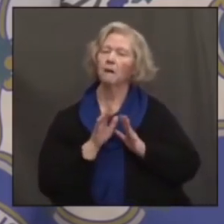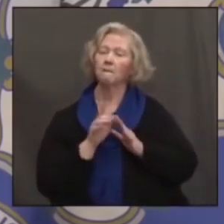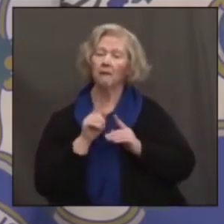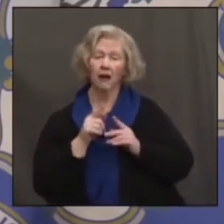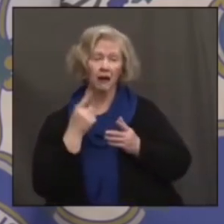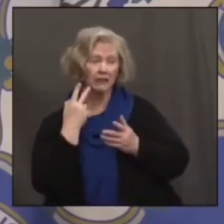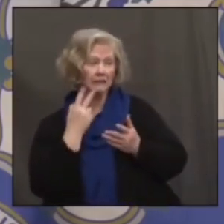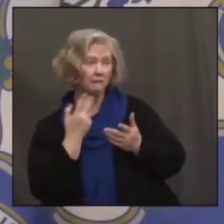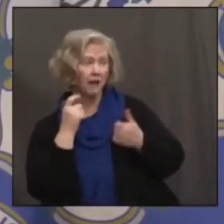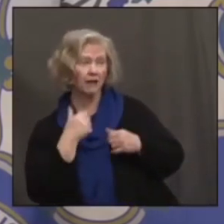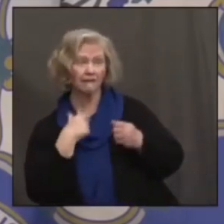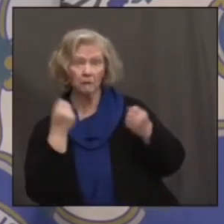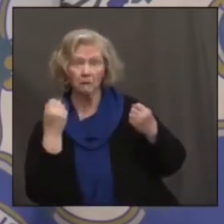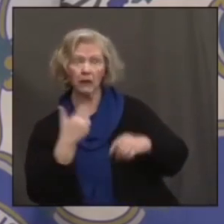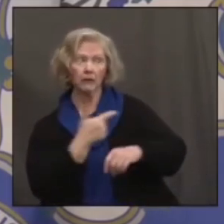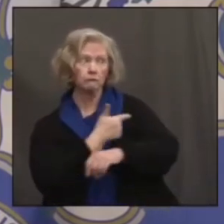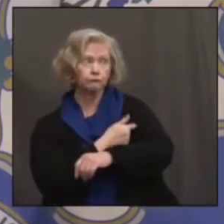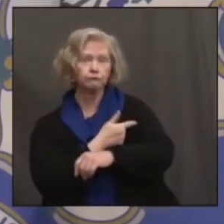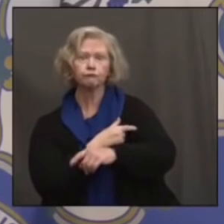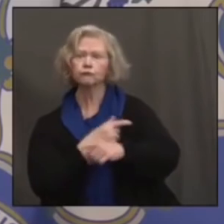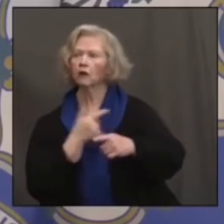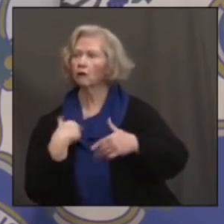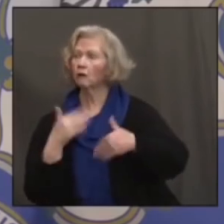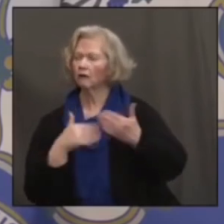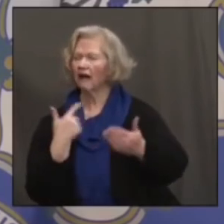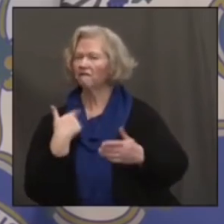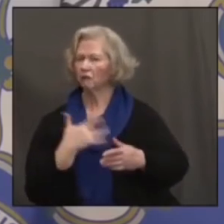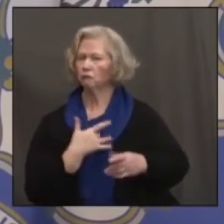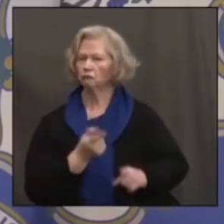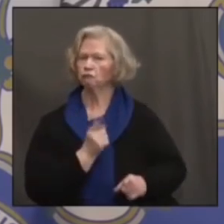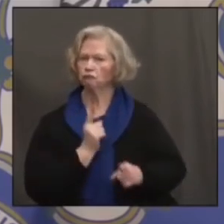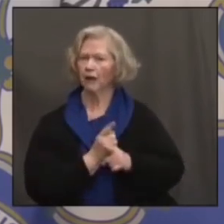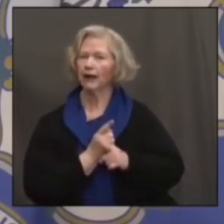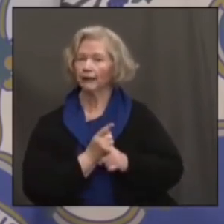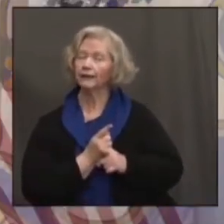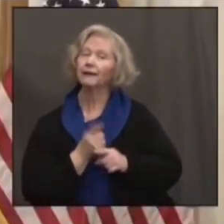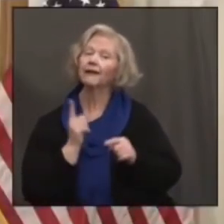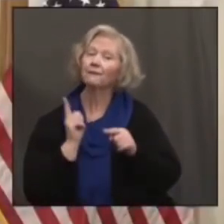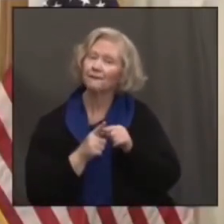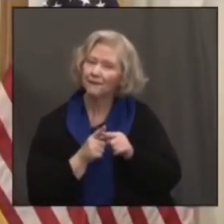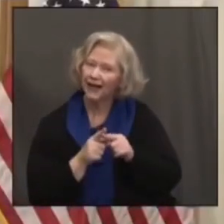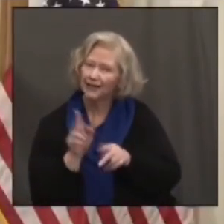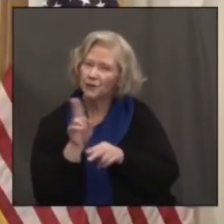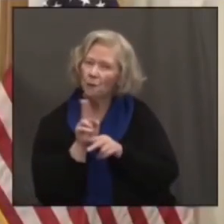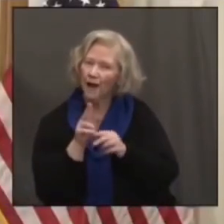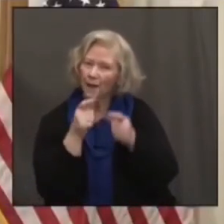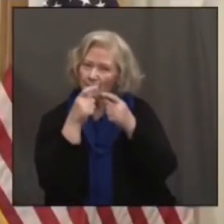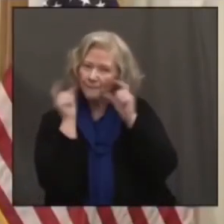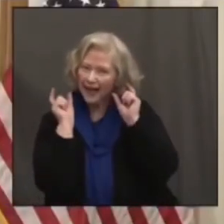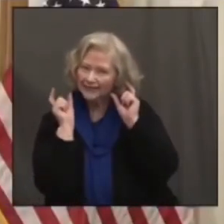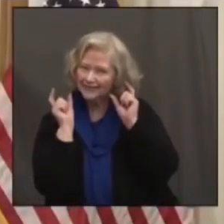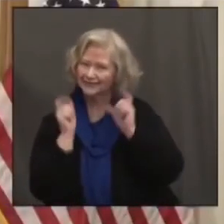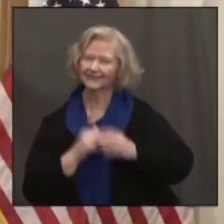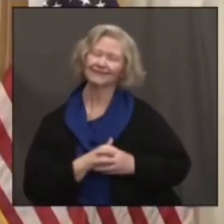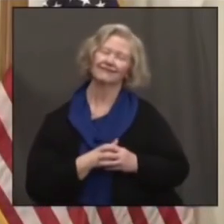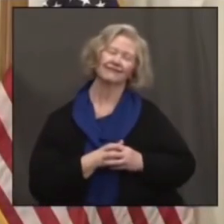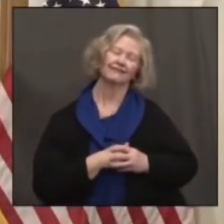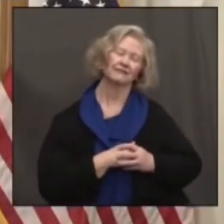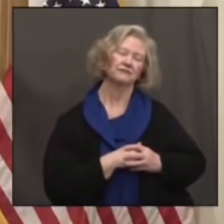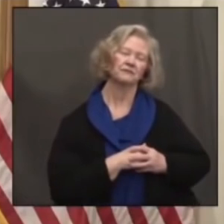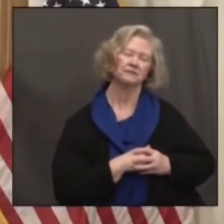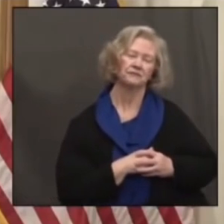through, this is the right decision at the right time. Now wear the mask. Thanks so much. Next.